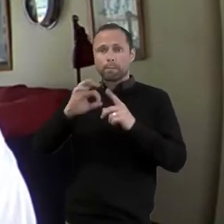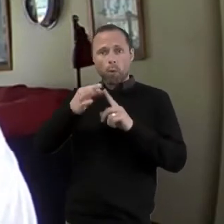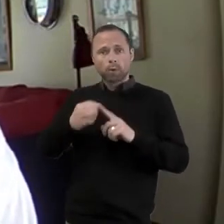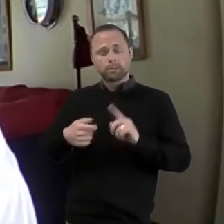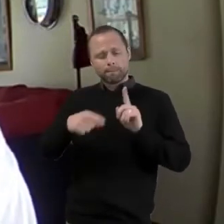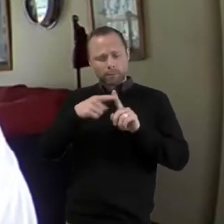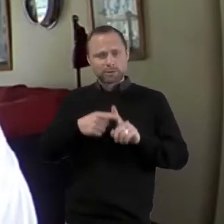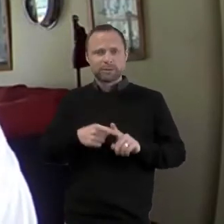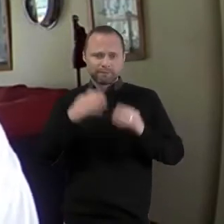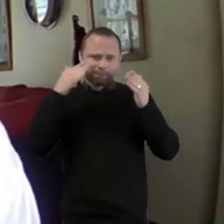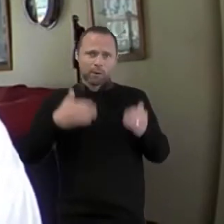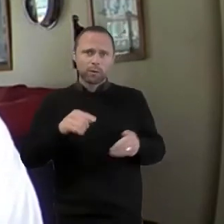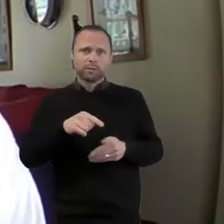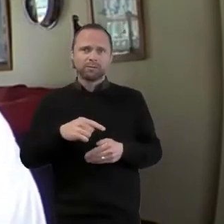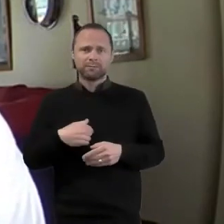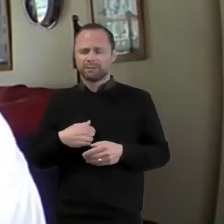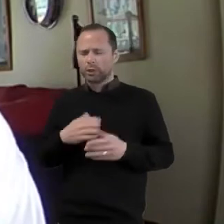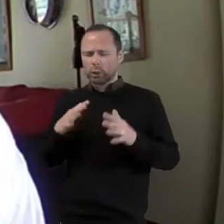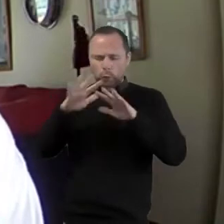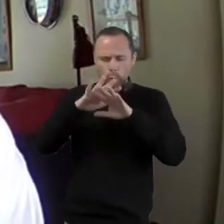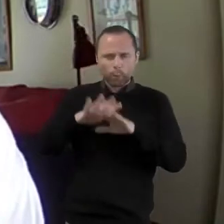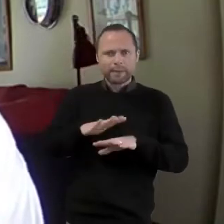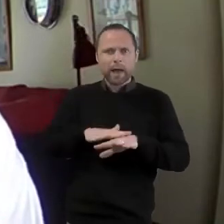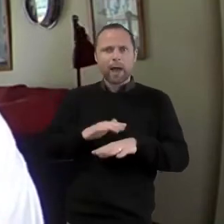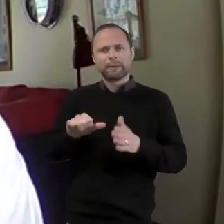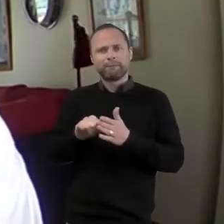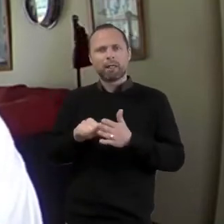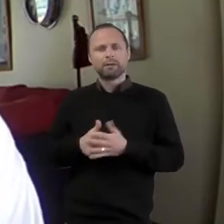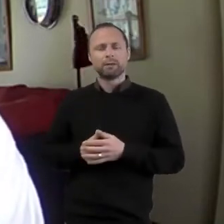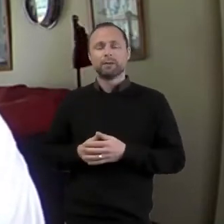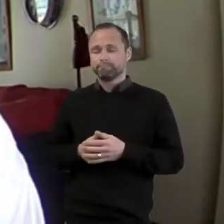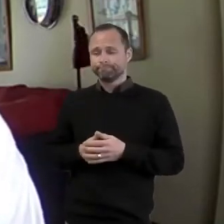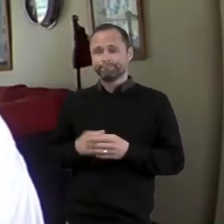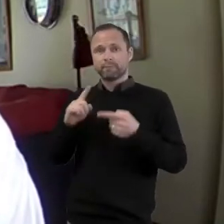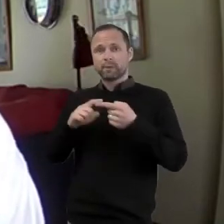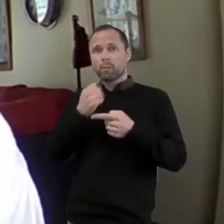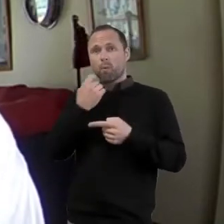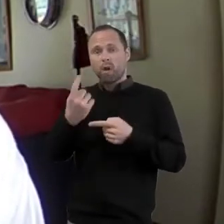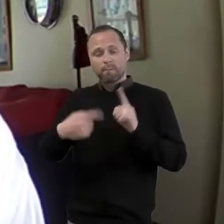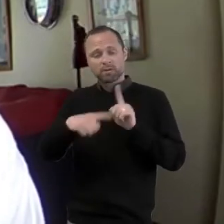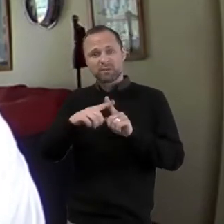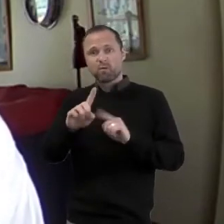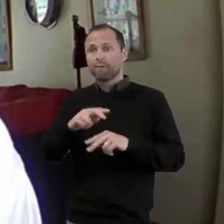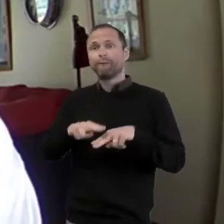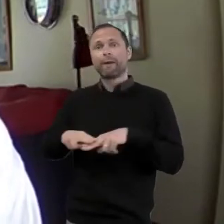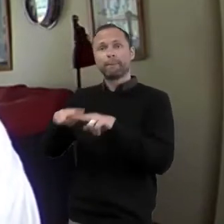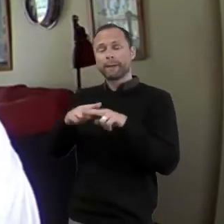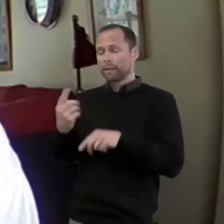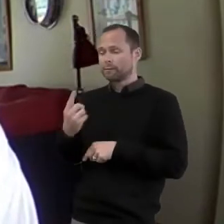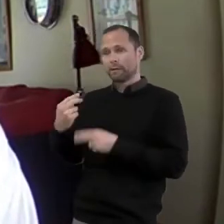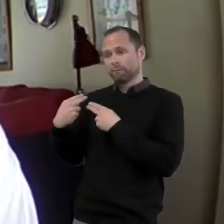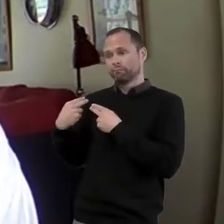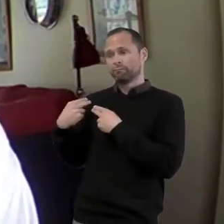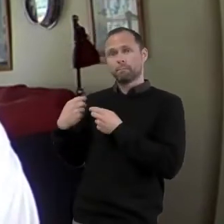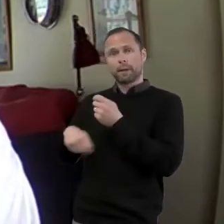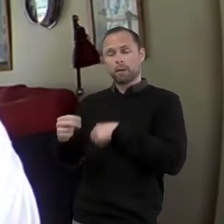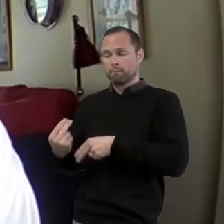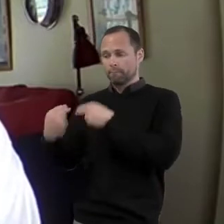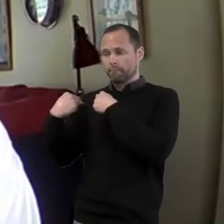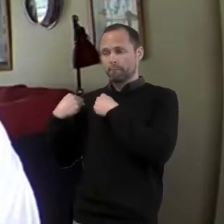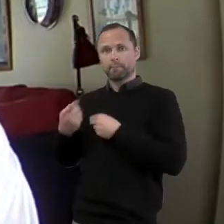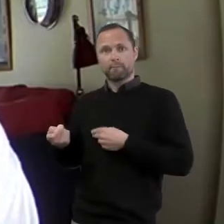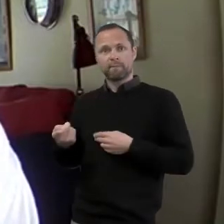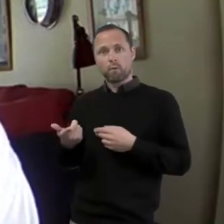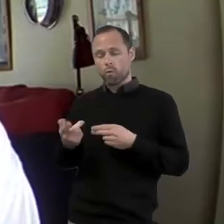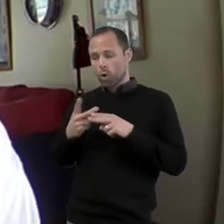gloom and frustration. We have seen families taking responsibility for the spiritual nurturing of their